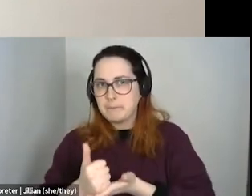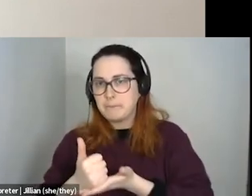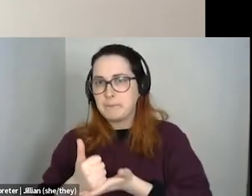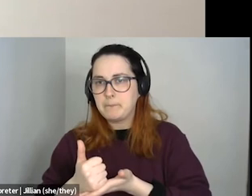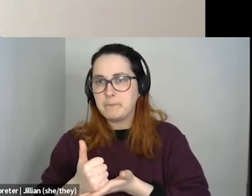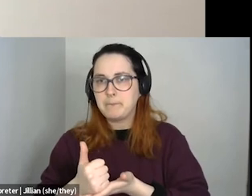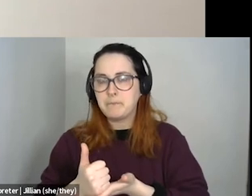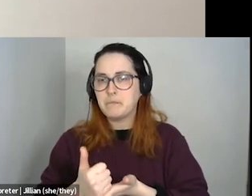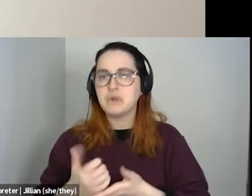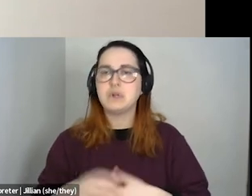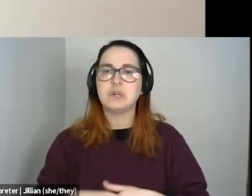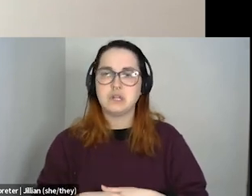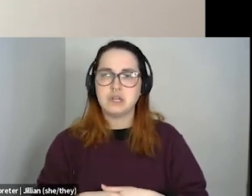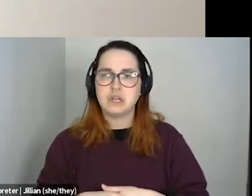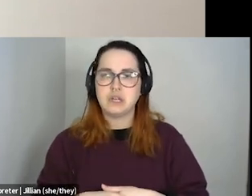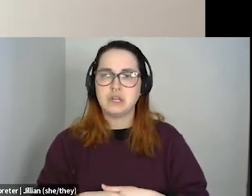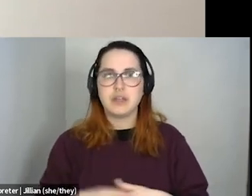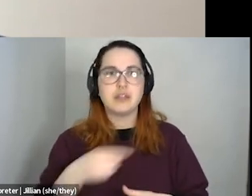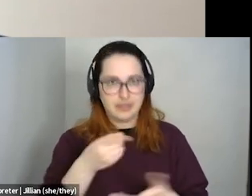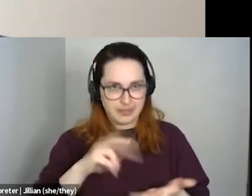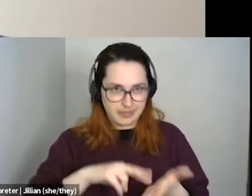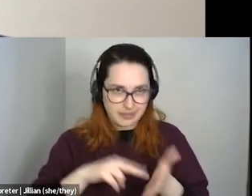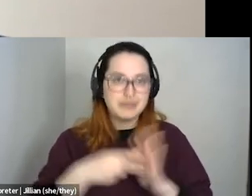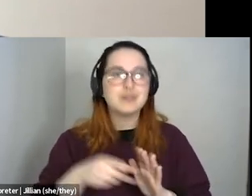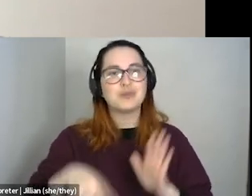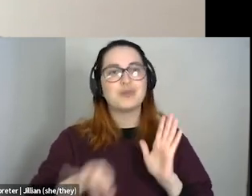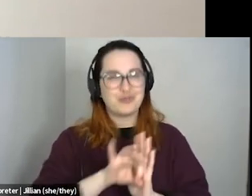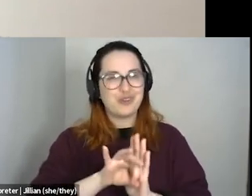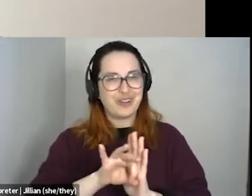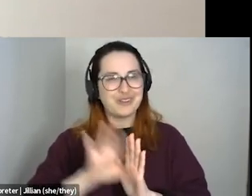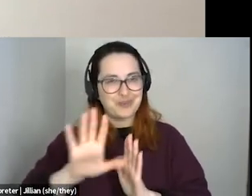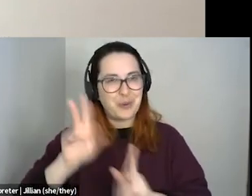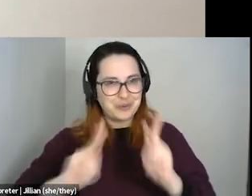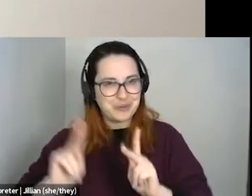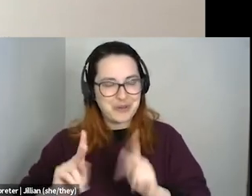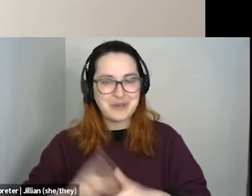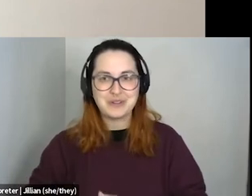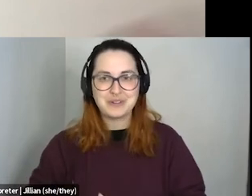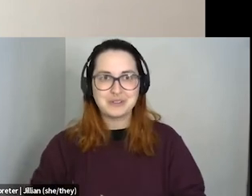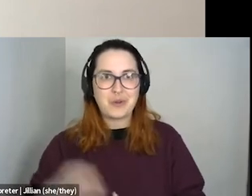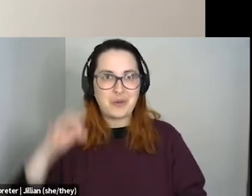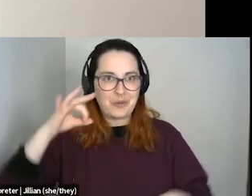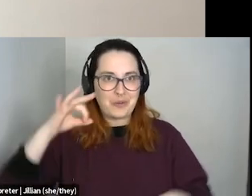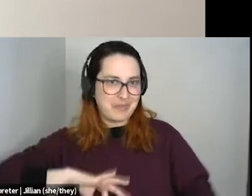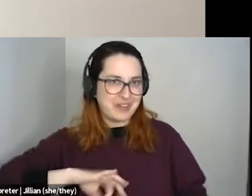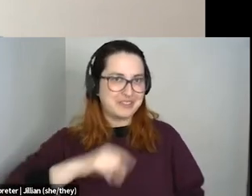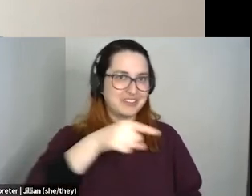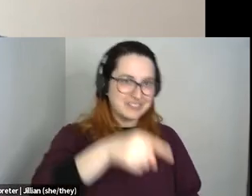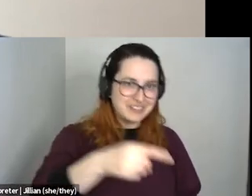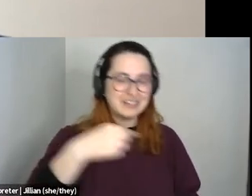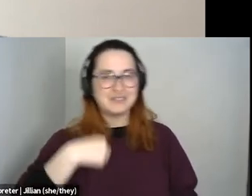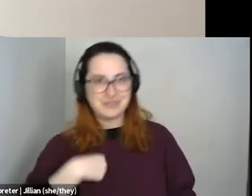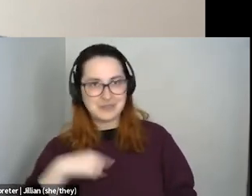part, get the word out. And then you find those other people. Um, and it benefits, it benefits them. It benefits you. benefits the community.